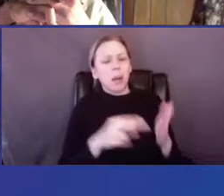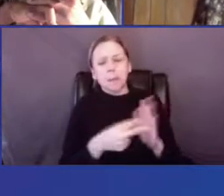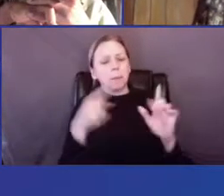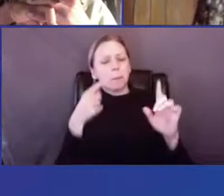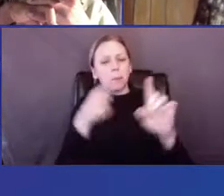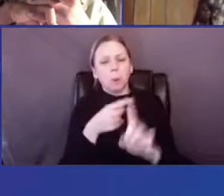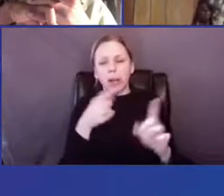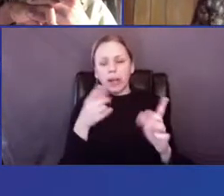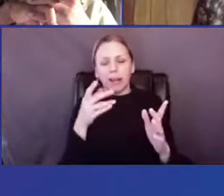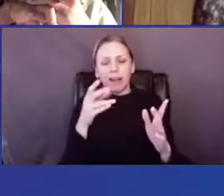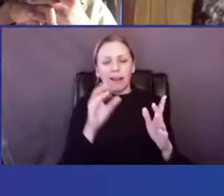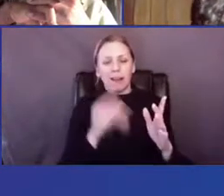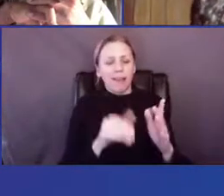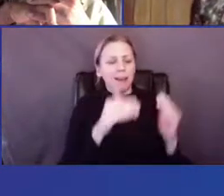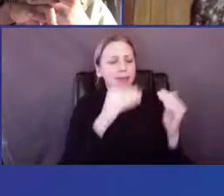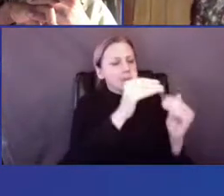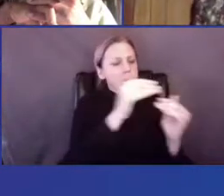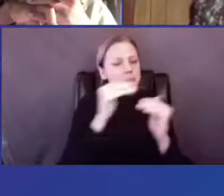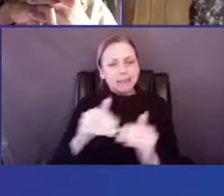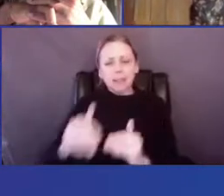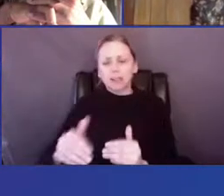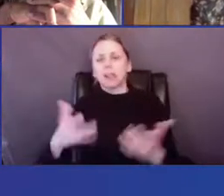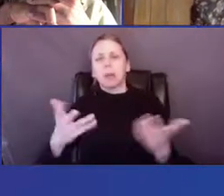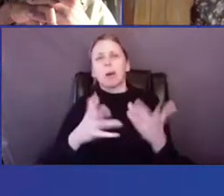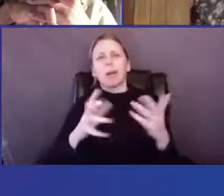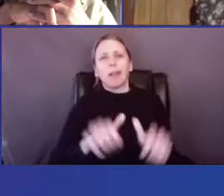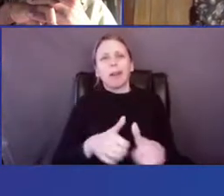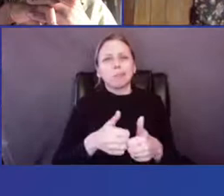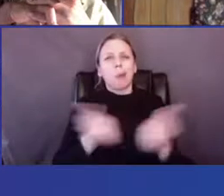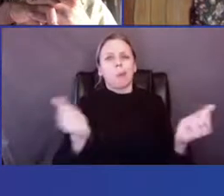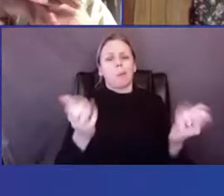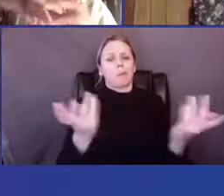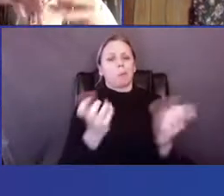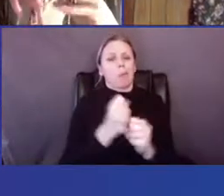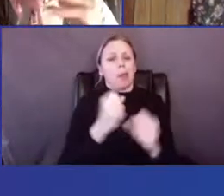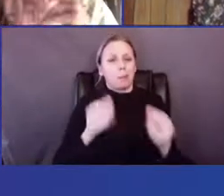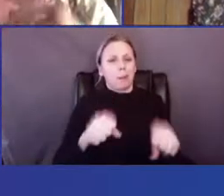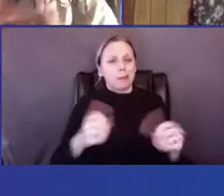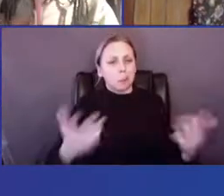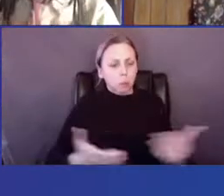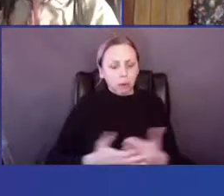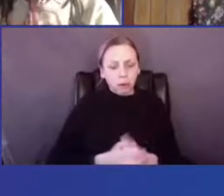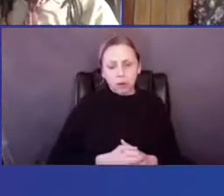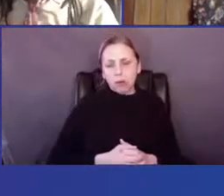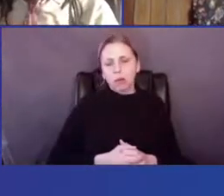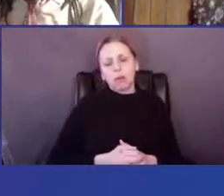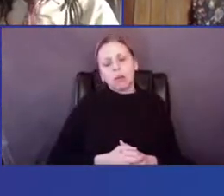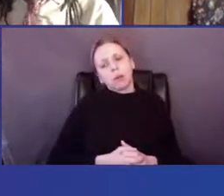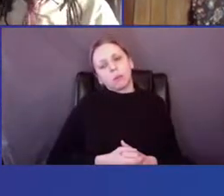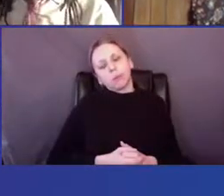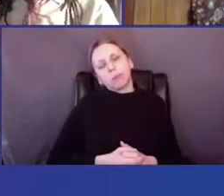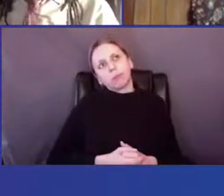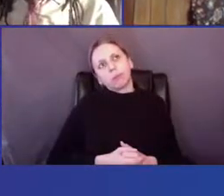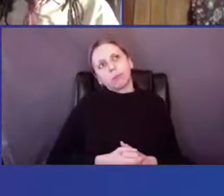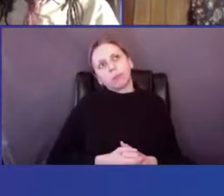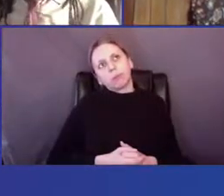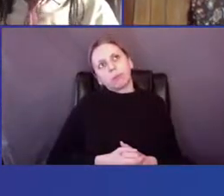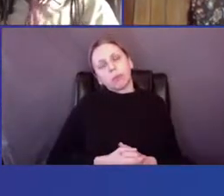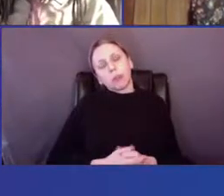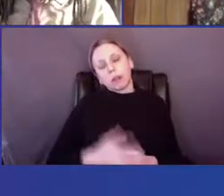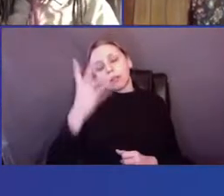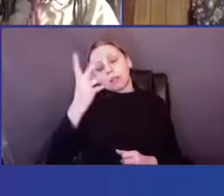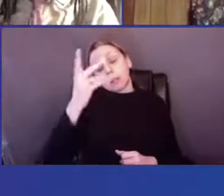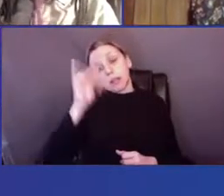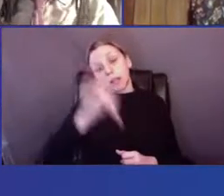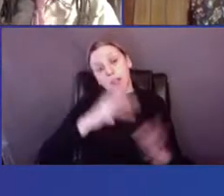break open? What do they enable and make possible? And I'm thinking in a, in a positive light, um, that the, that breakdown broke